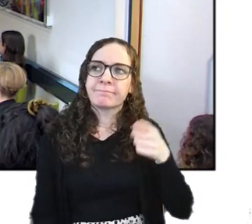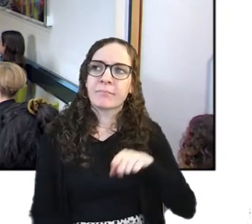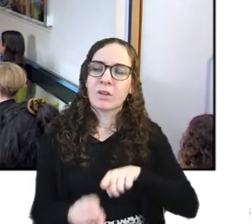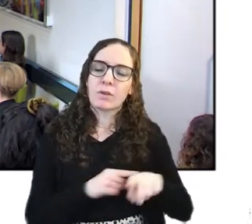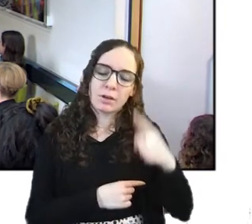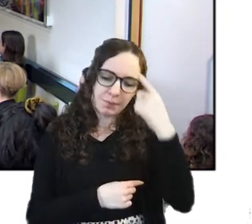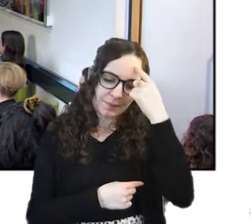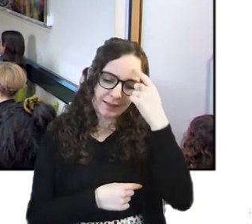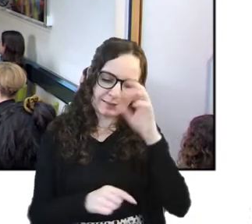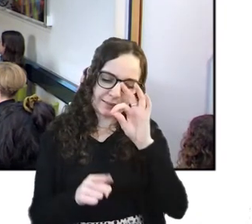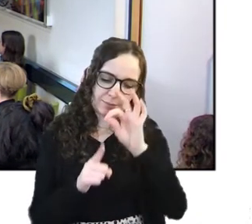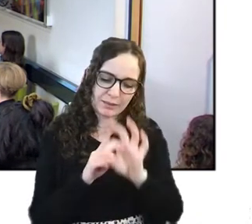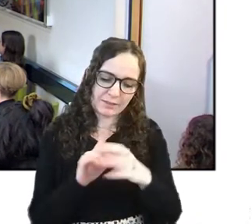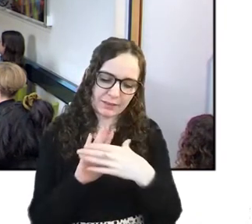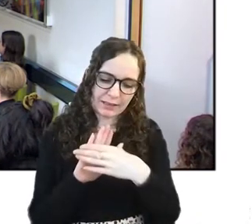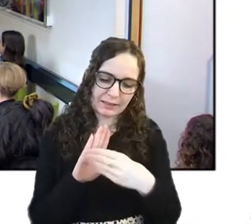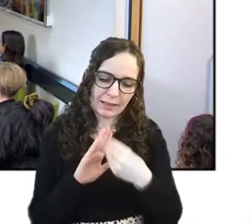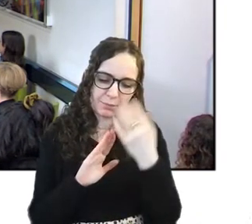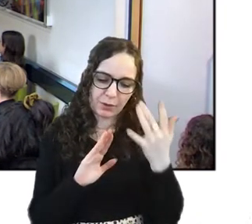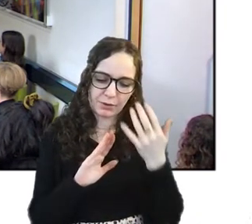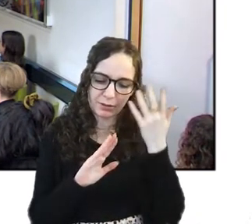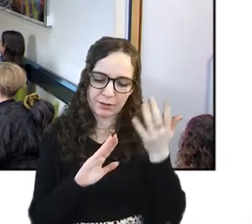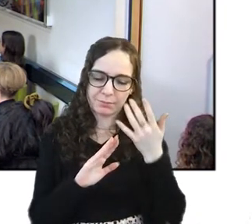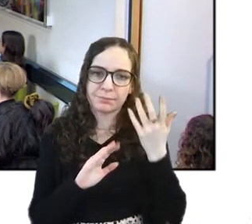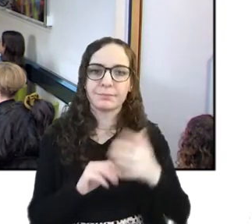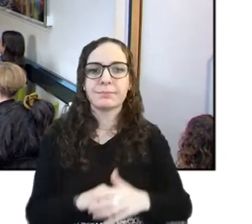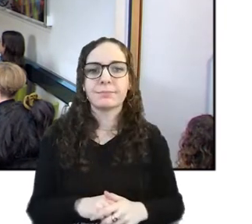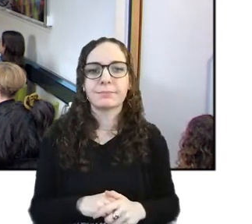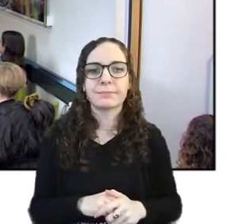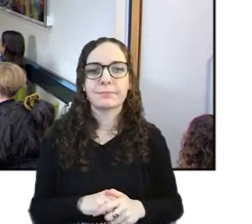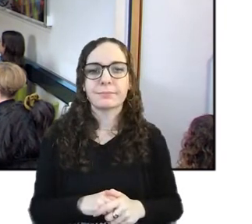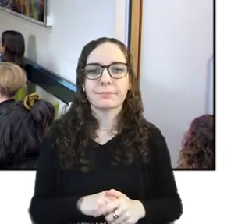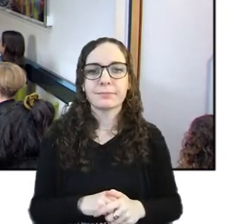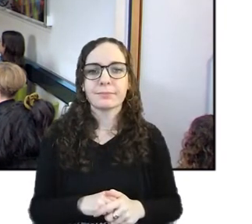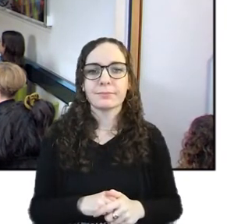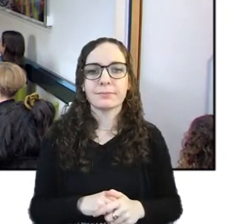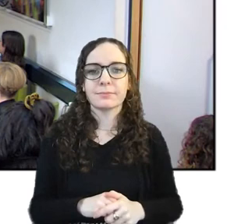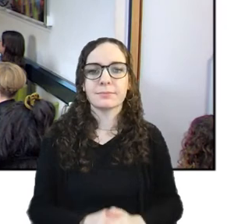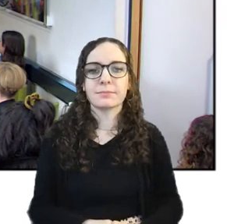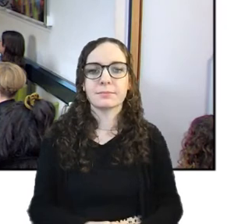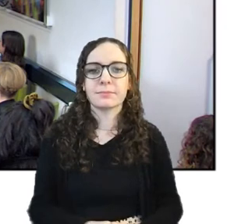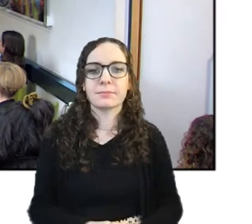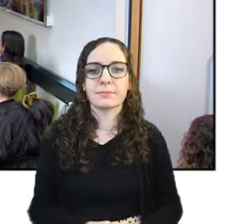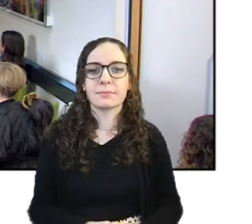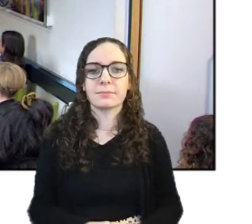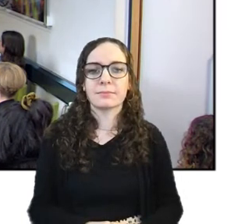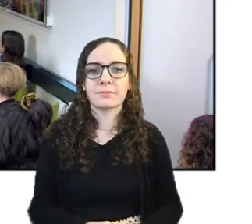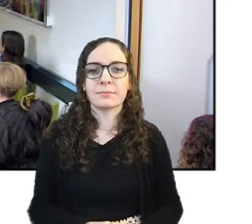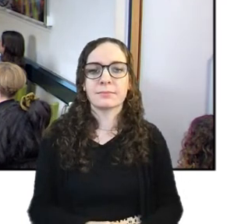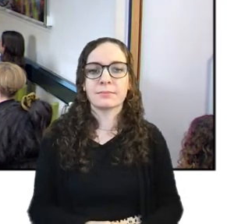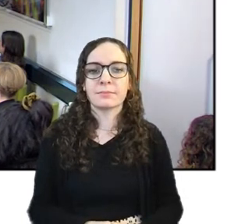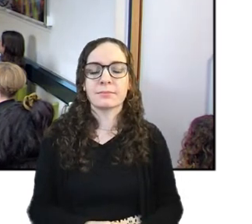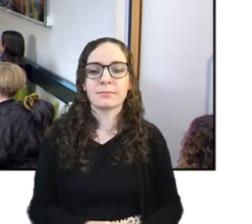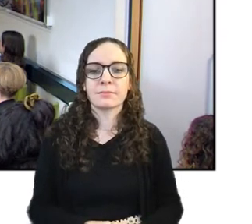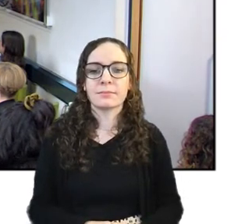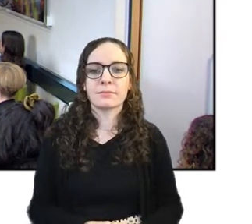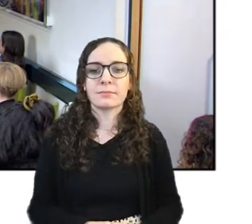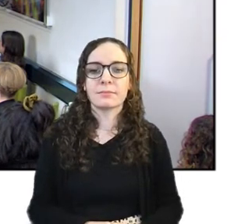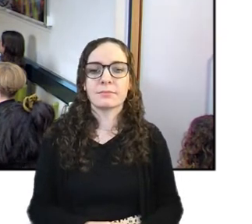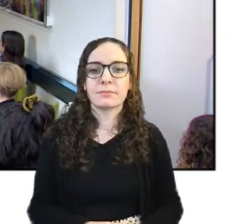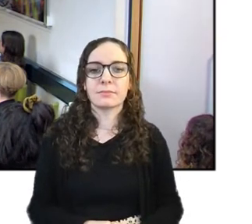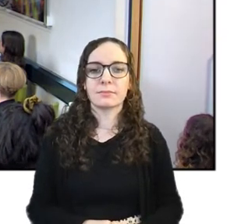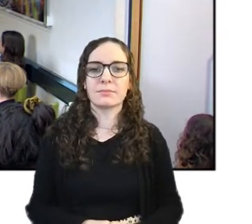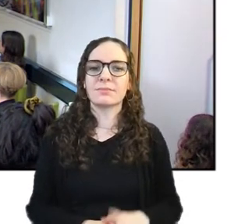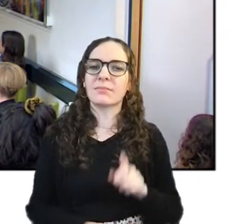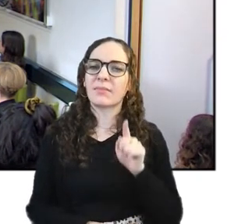specific examples um i mean i'm i'm assuming is that referring